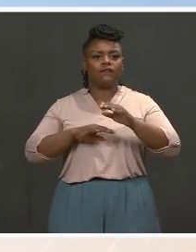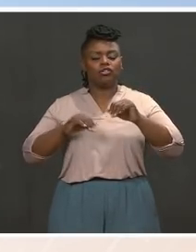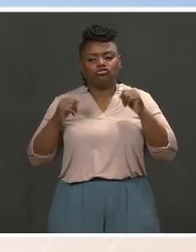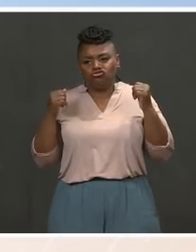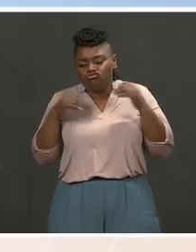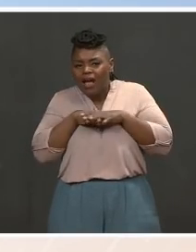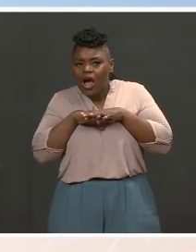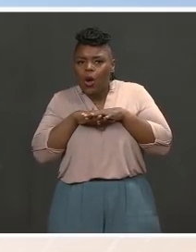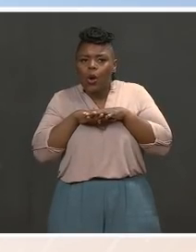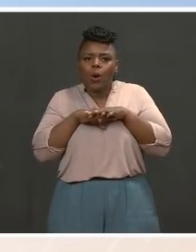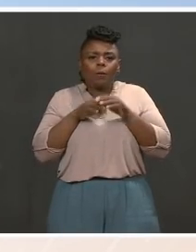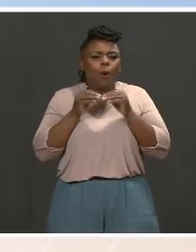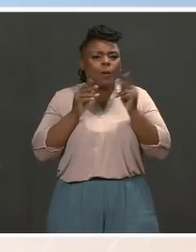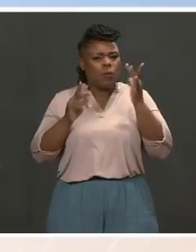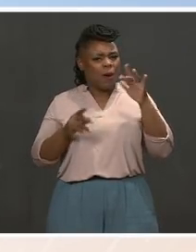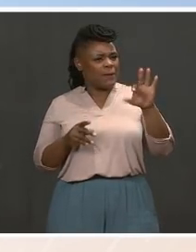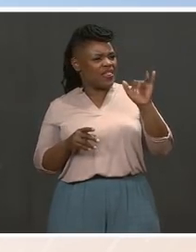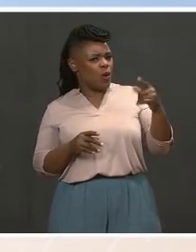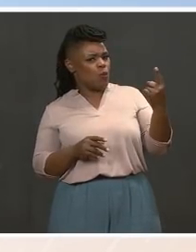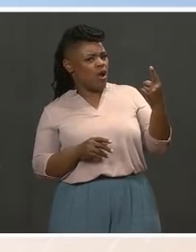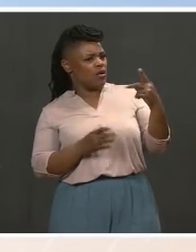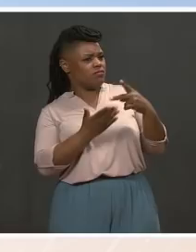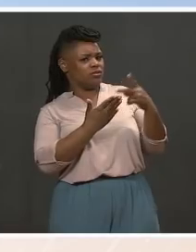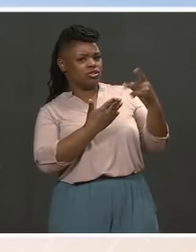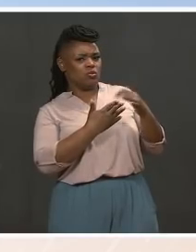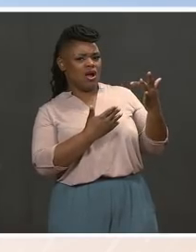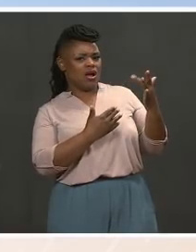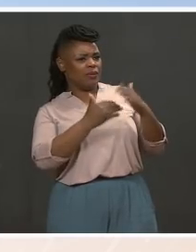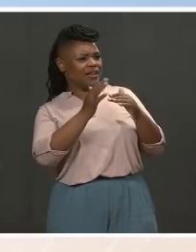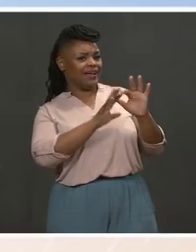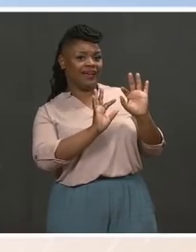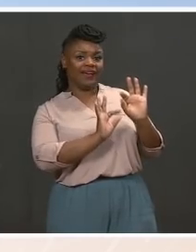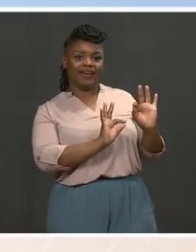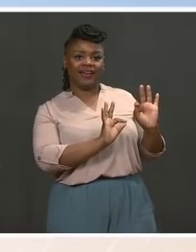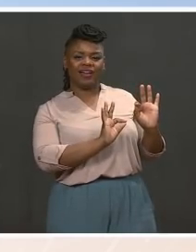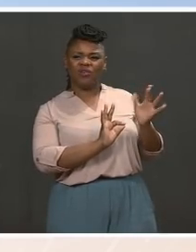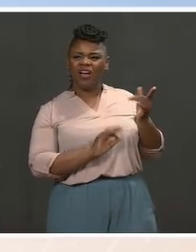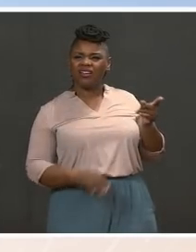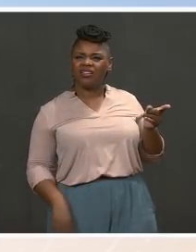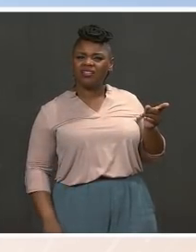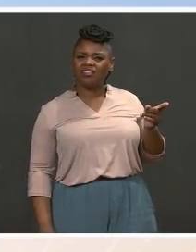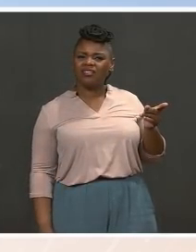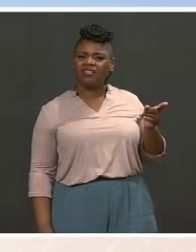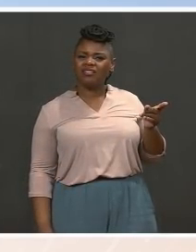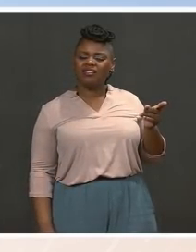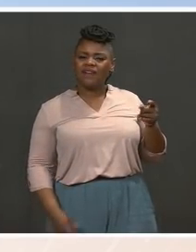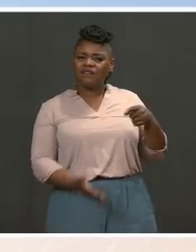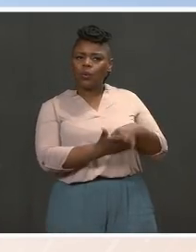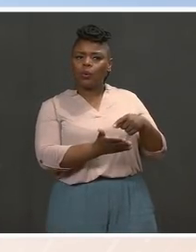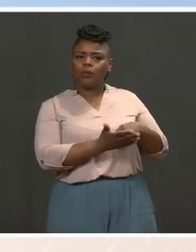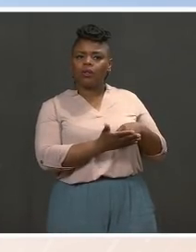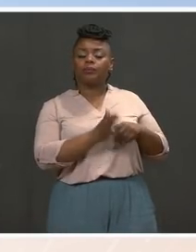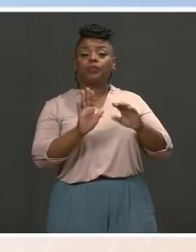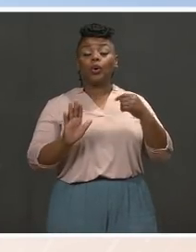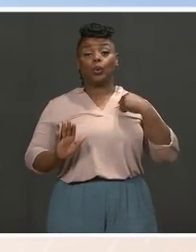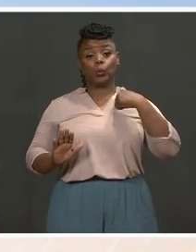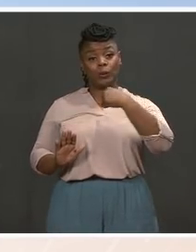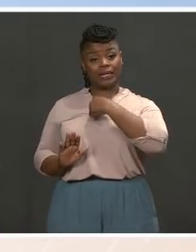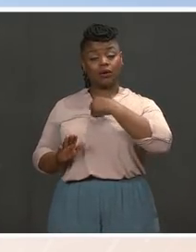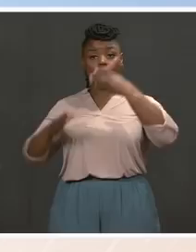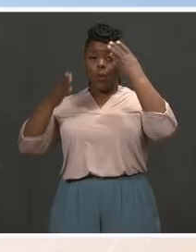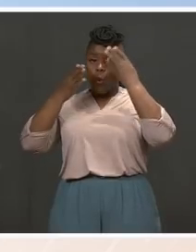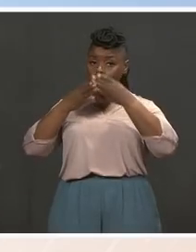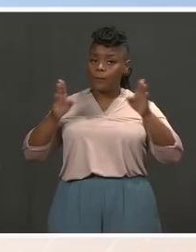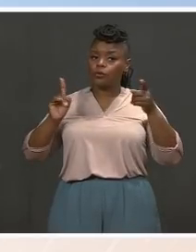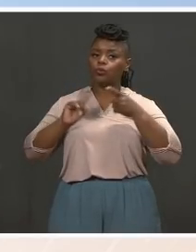Why was this one chosen over them? We're also open to providing access there. And this is just the first step in the process of providing greater access to the